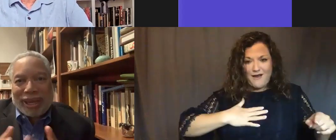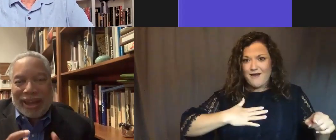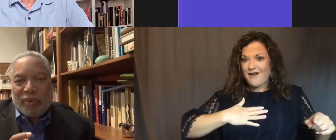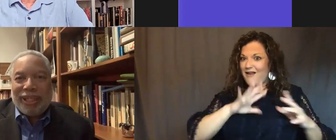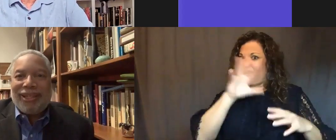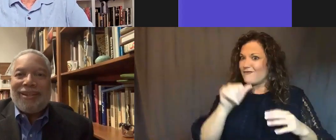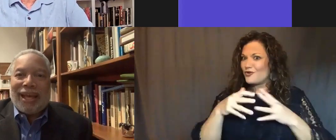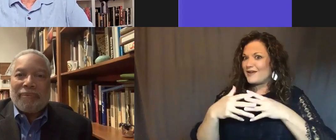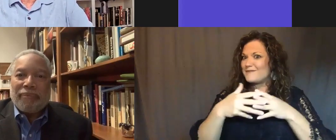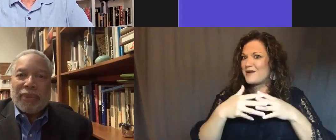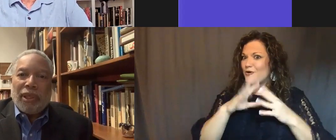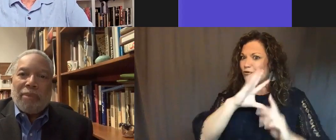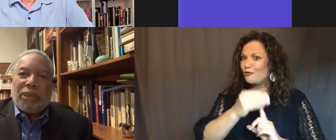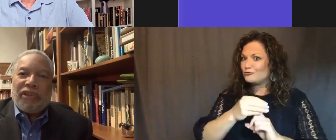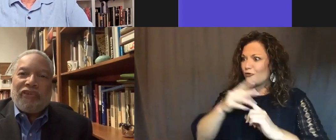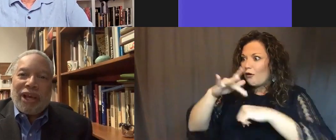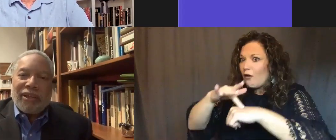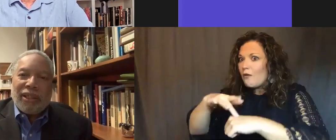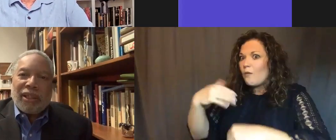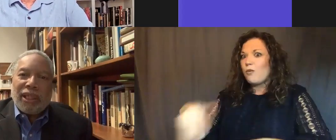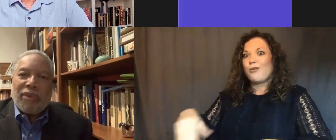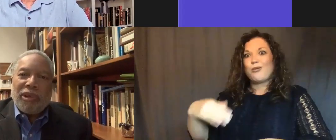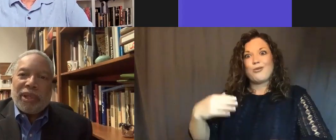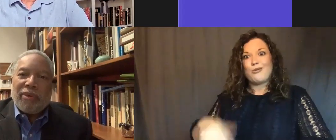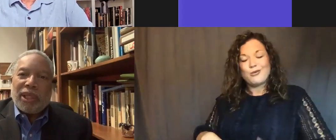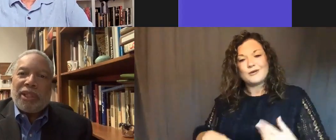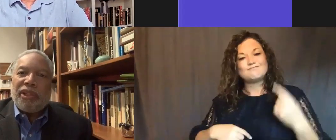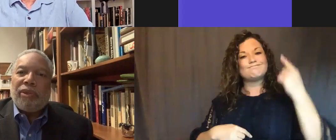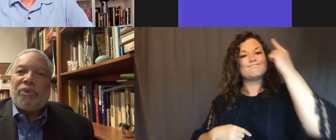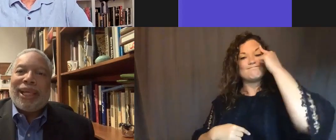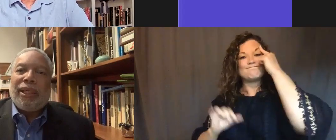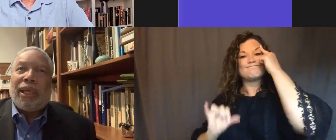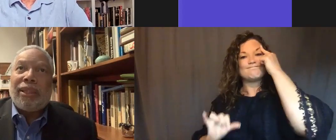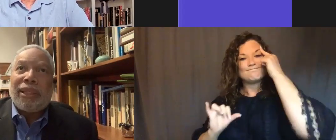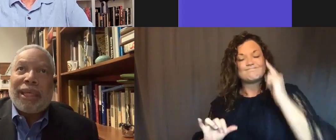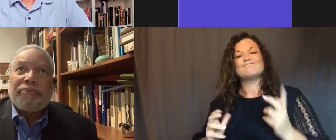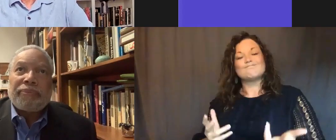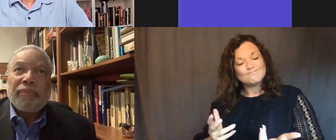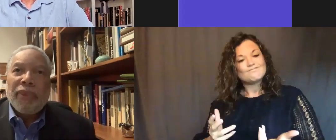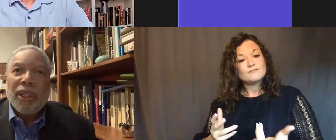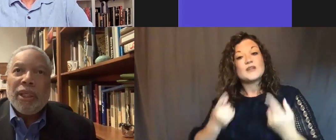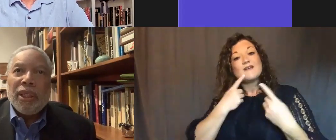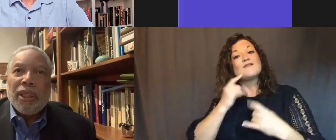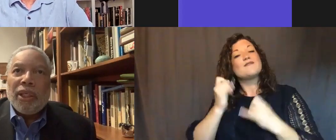think about how we did that. But then finally, the thing that we really wanted to do is recognize that